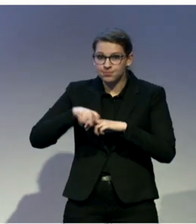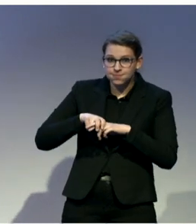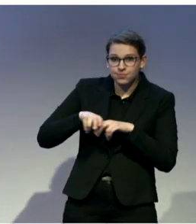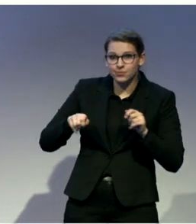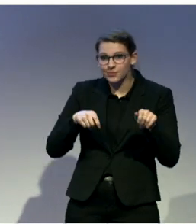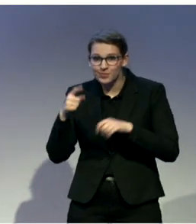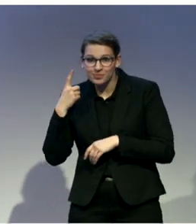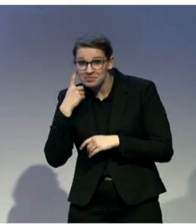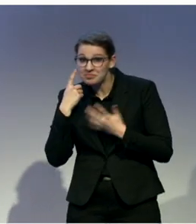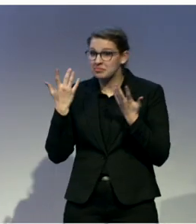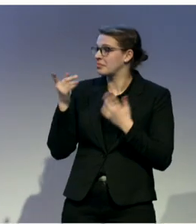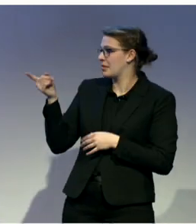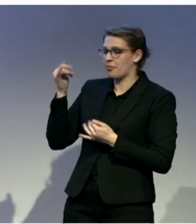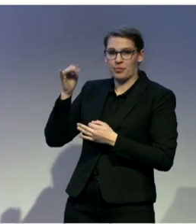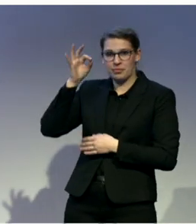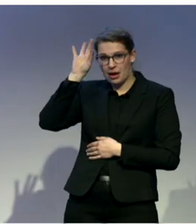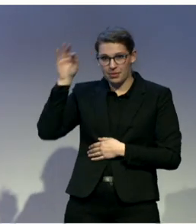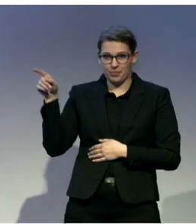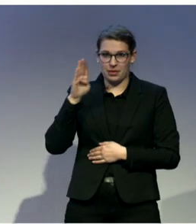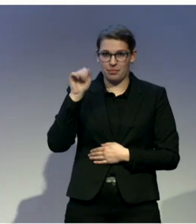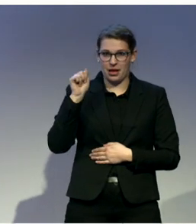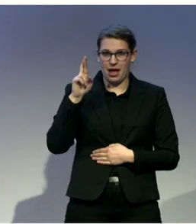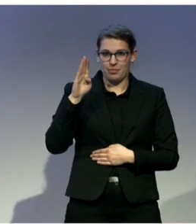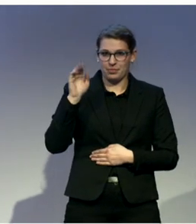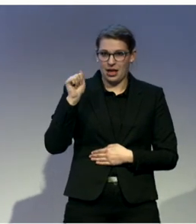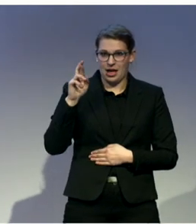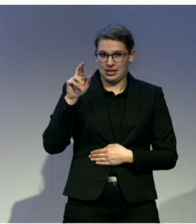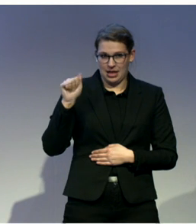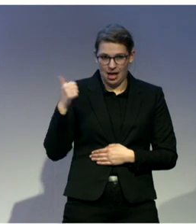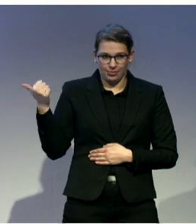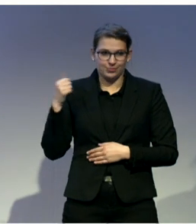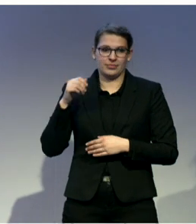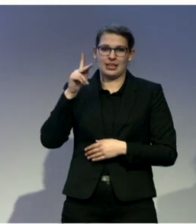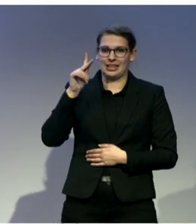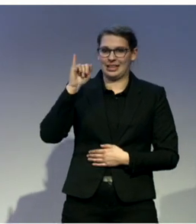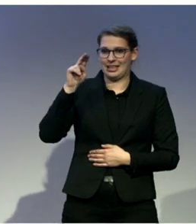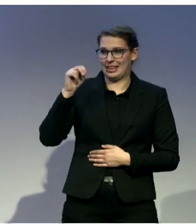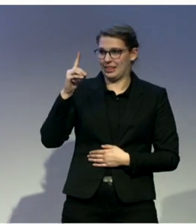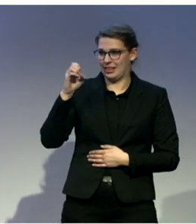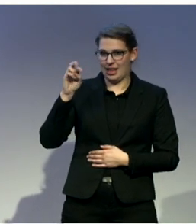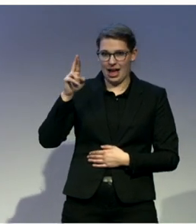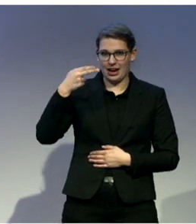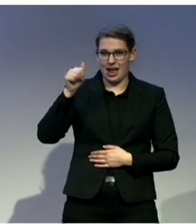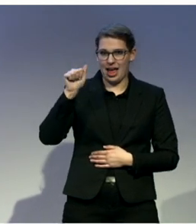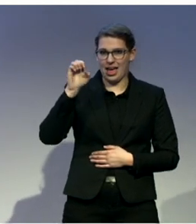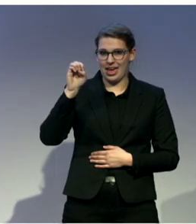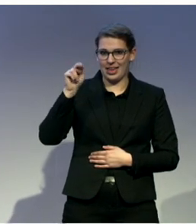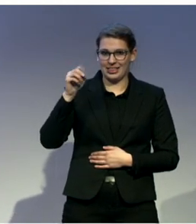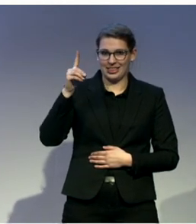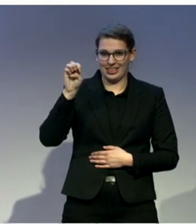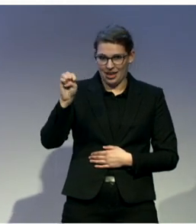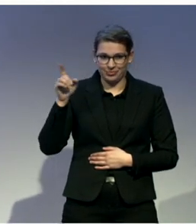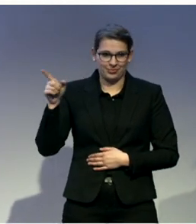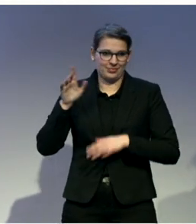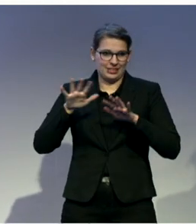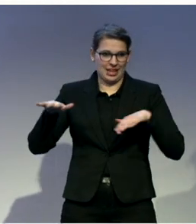and president of Kinderhunder. Did I say it right? The clicker? Thank you.